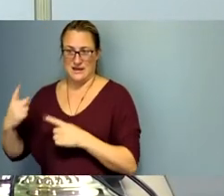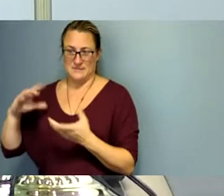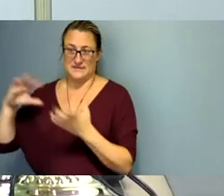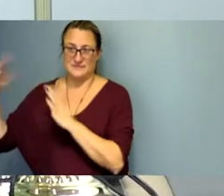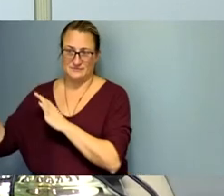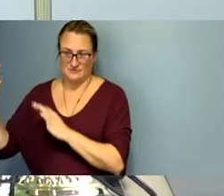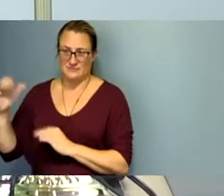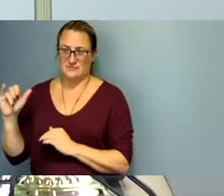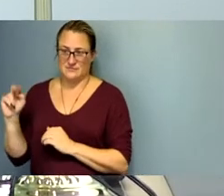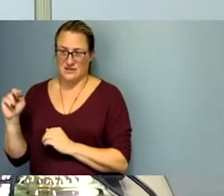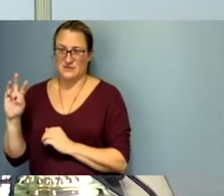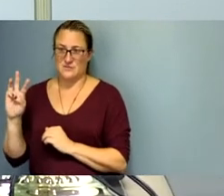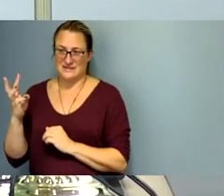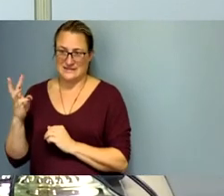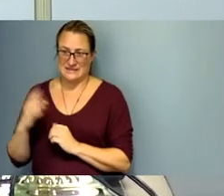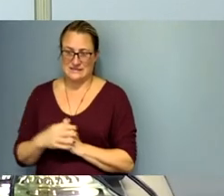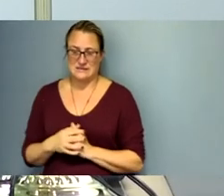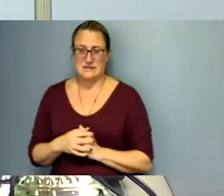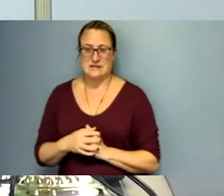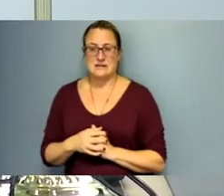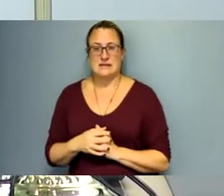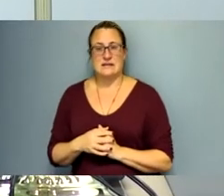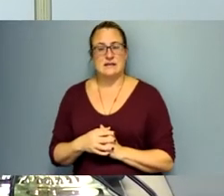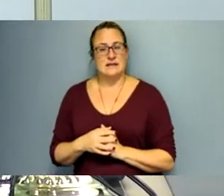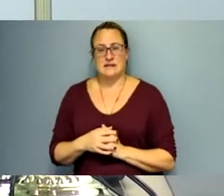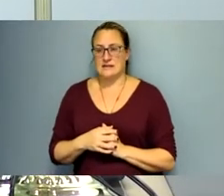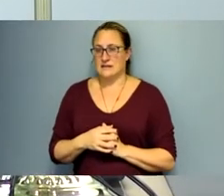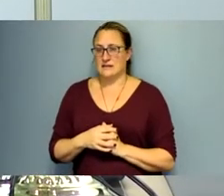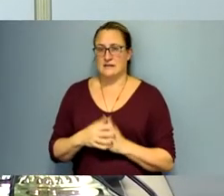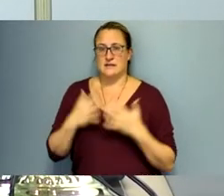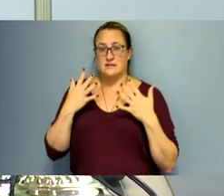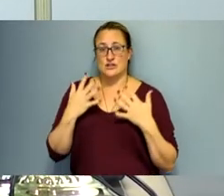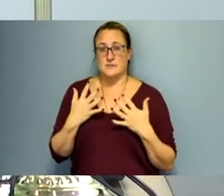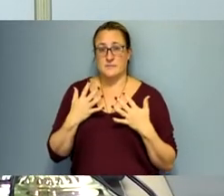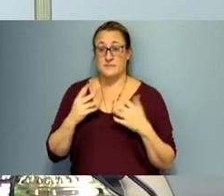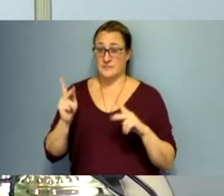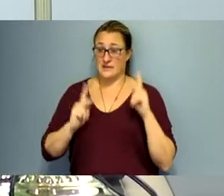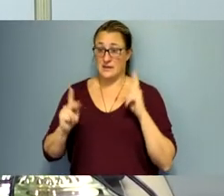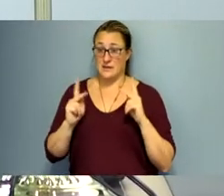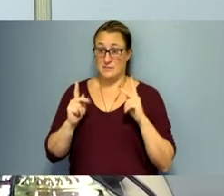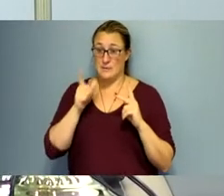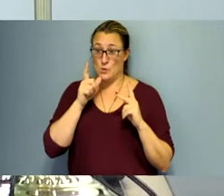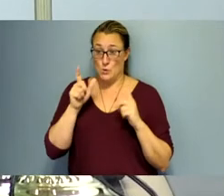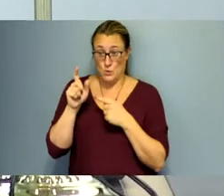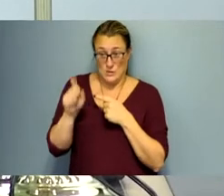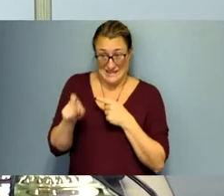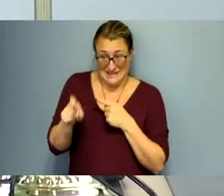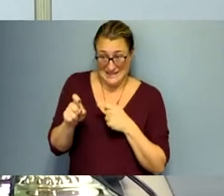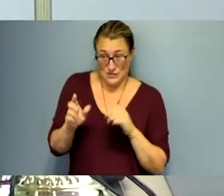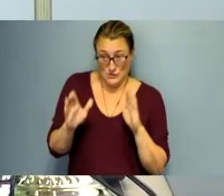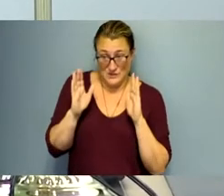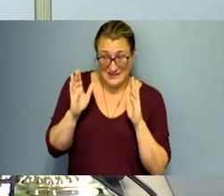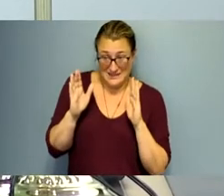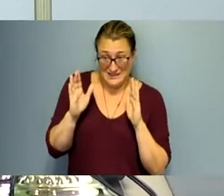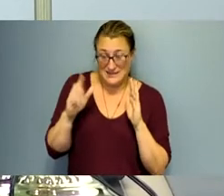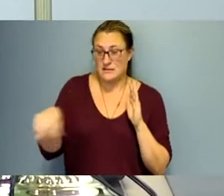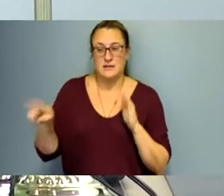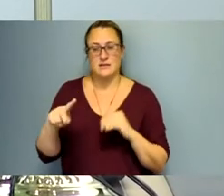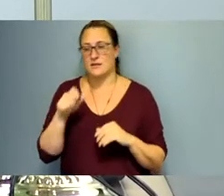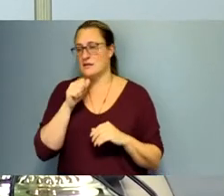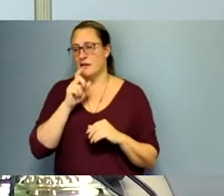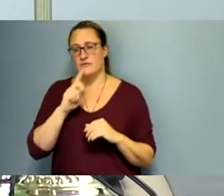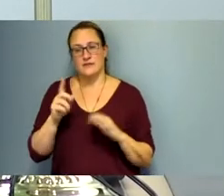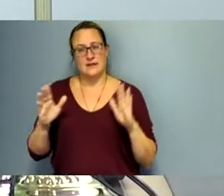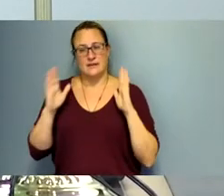it's you know it's certainly a shame that the you know the people who need to hear this the most are the people who just don't listen um you know and and